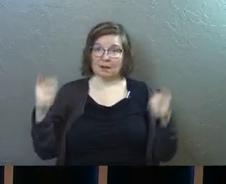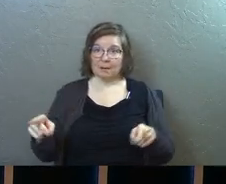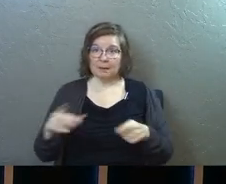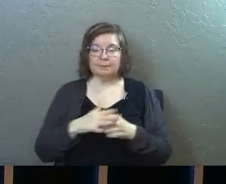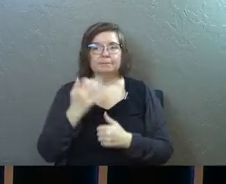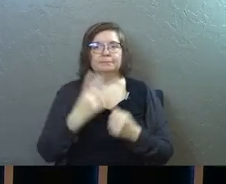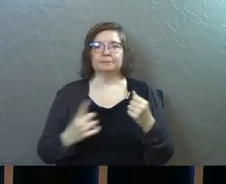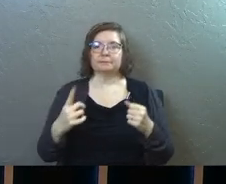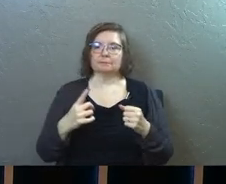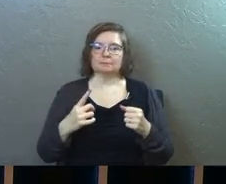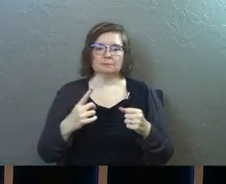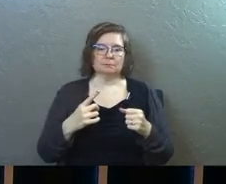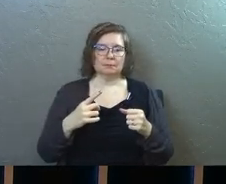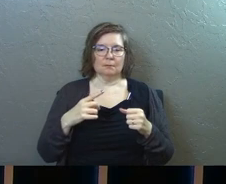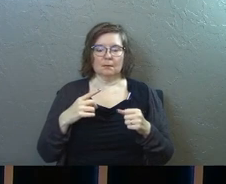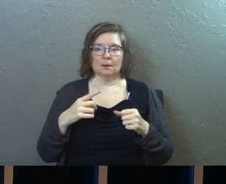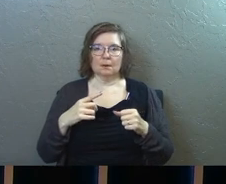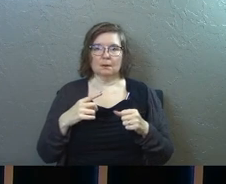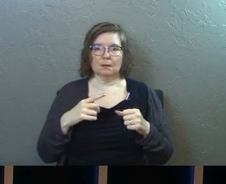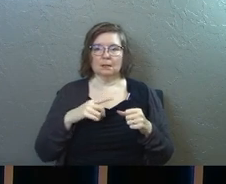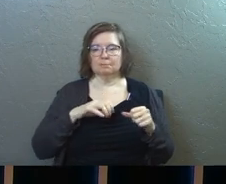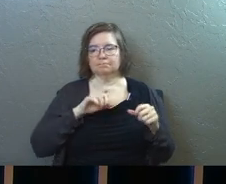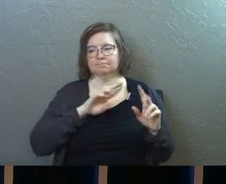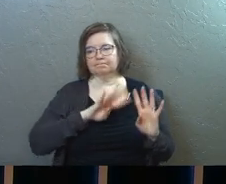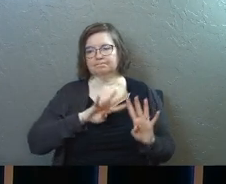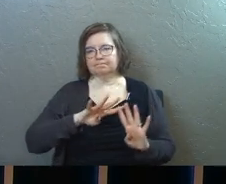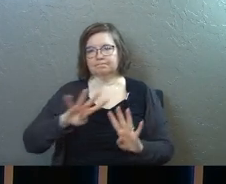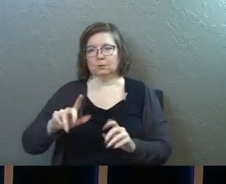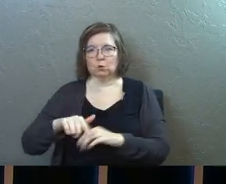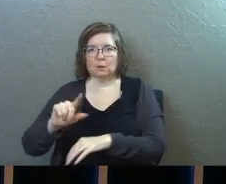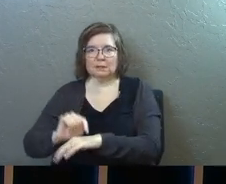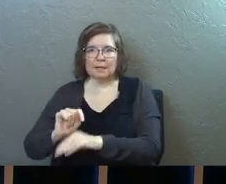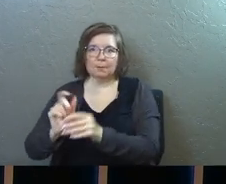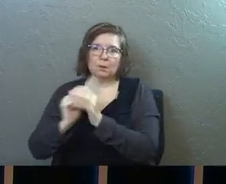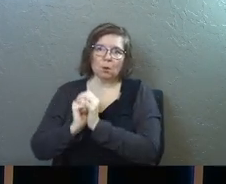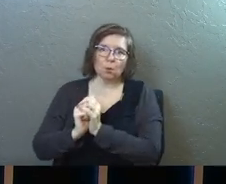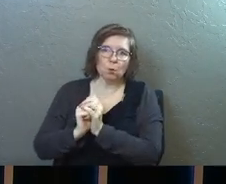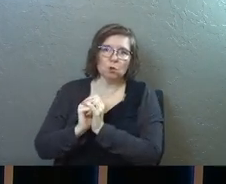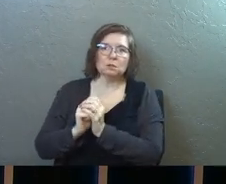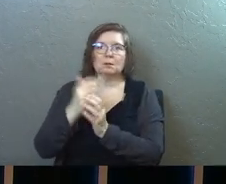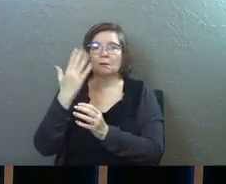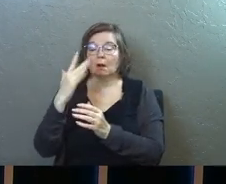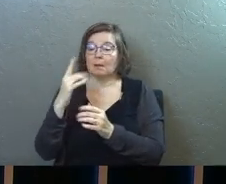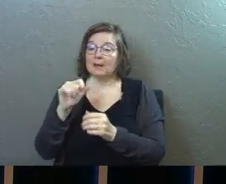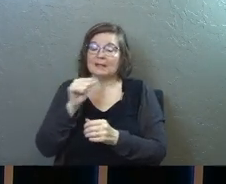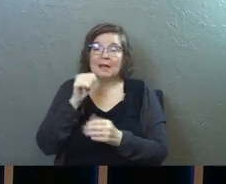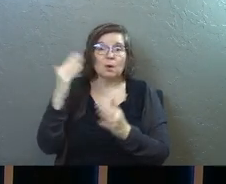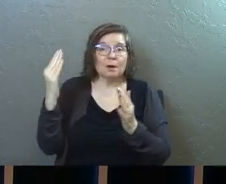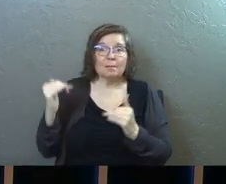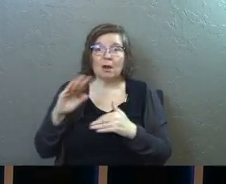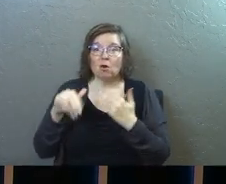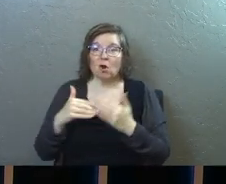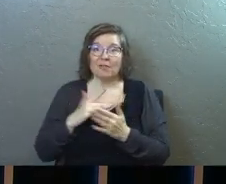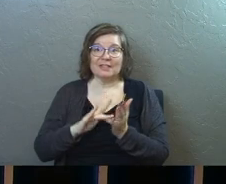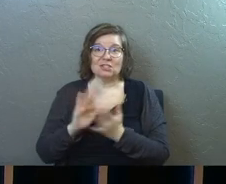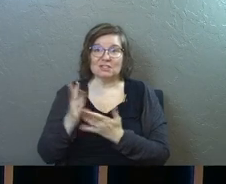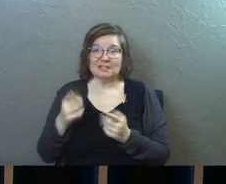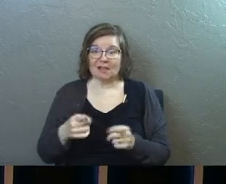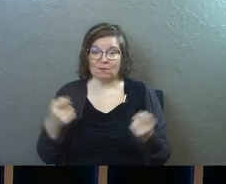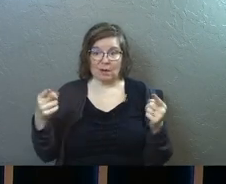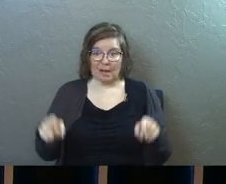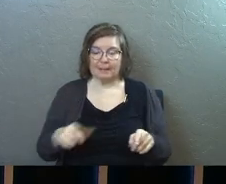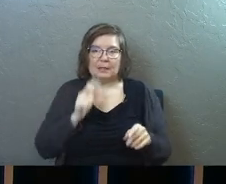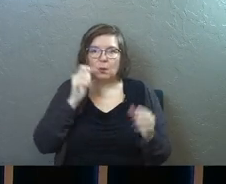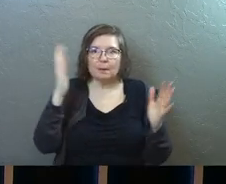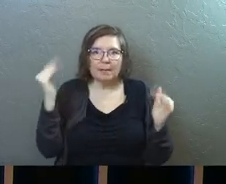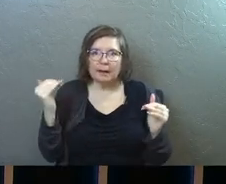And everybody's taking pilgrimage back to the temple. And they're going to worship Yahweh and all this kind of stuff. They don't expect all this Jesus stuff is going